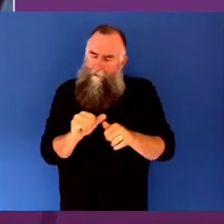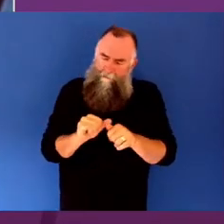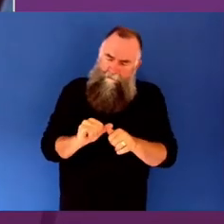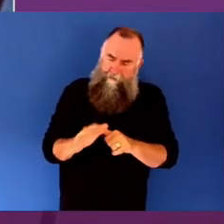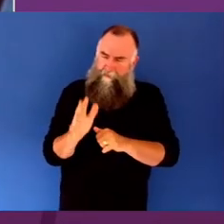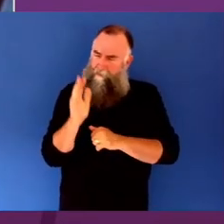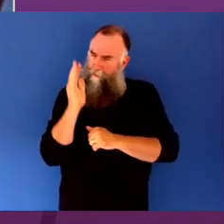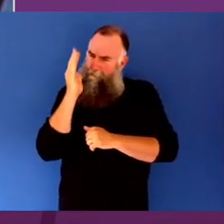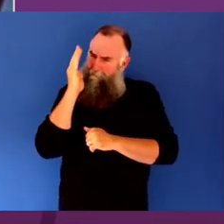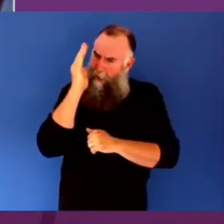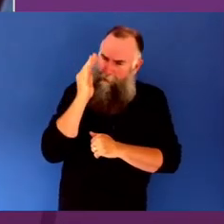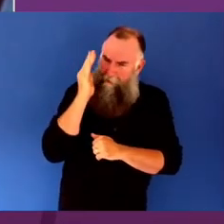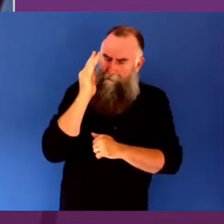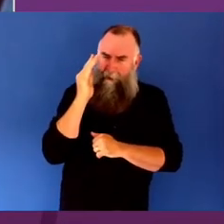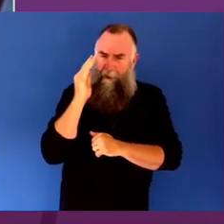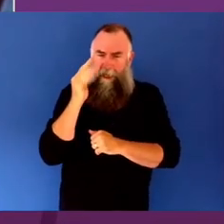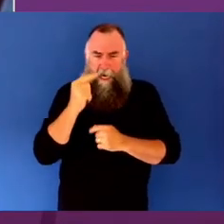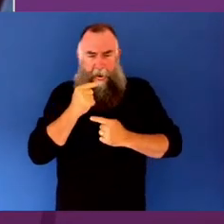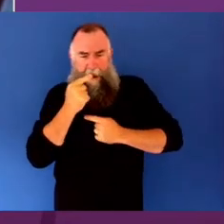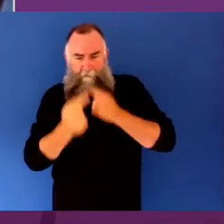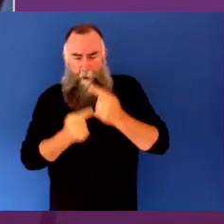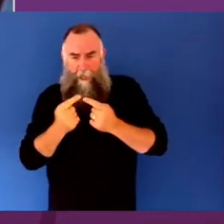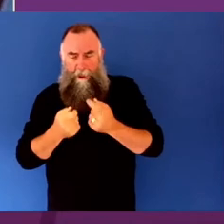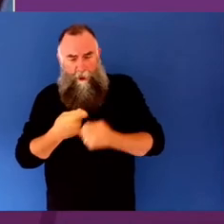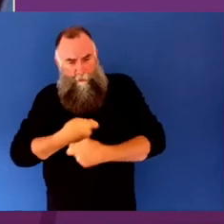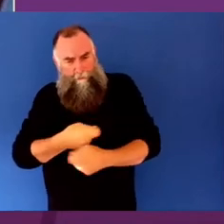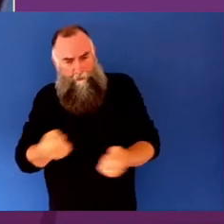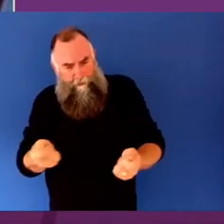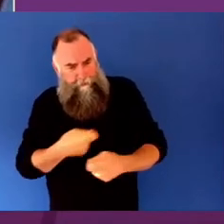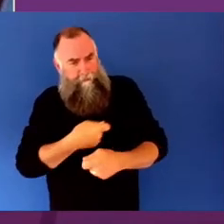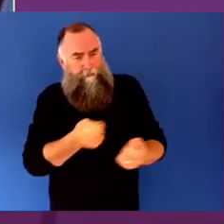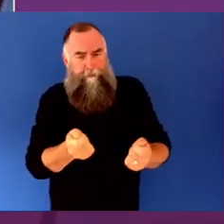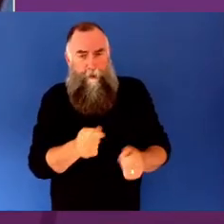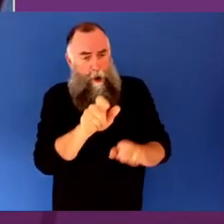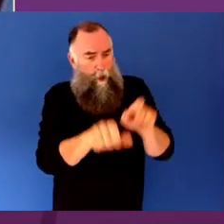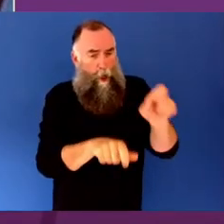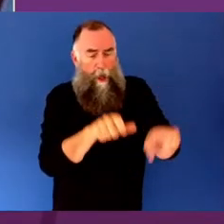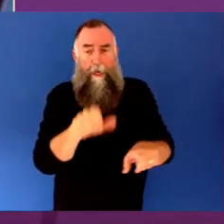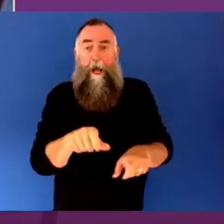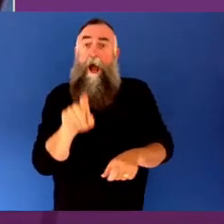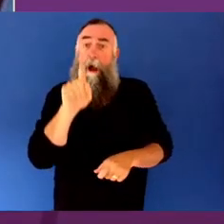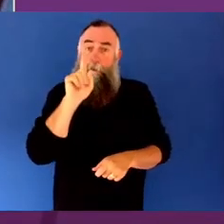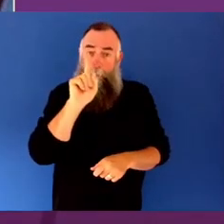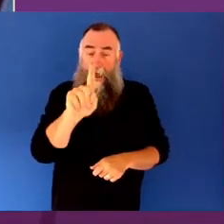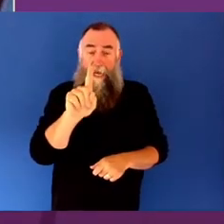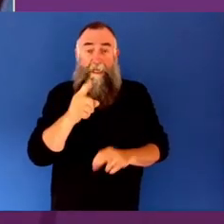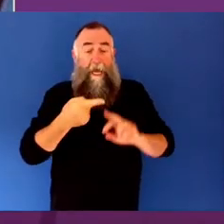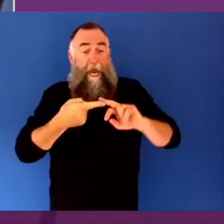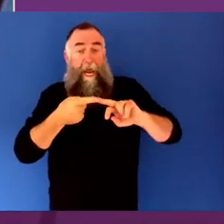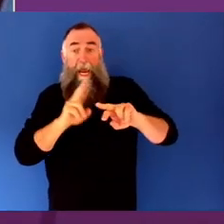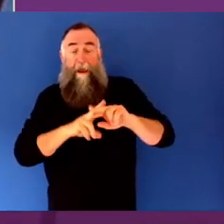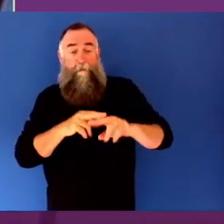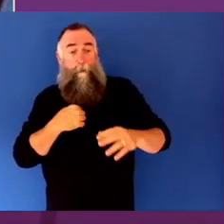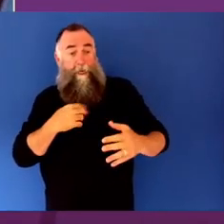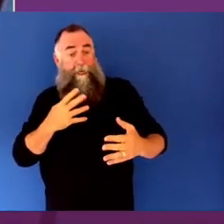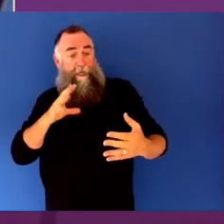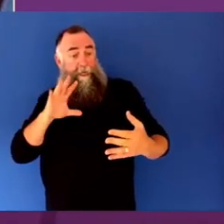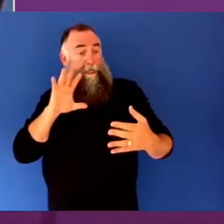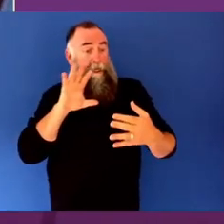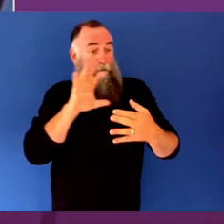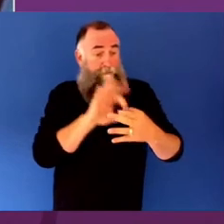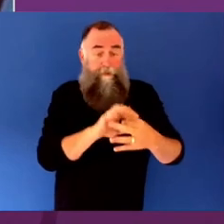information to share with the client. But if you don't engage them, if you can't meet them where they're at and they don't come back again,